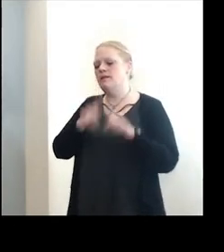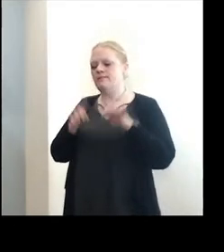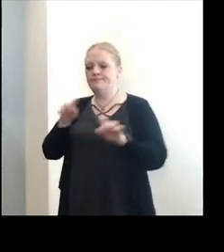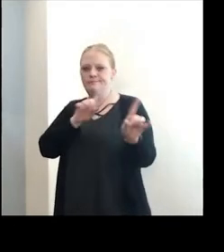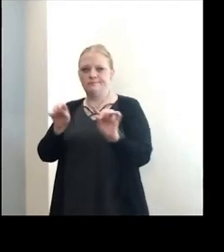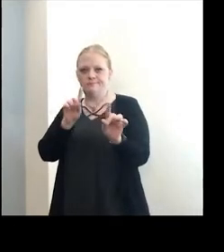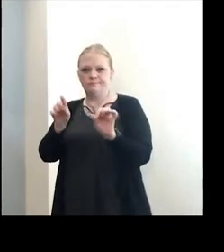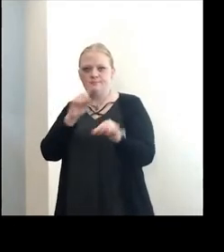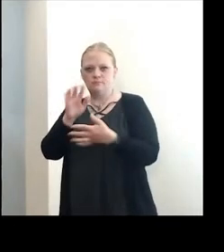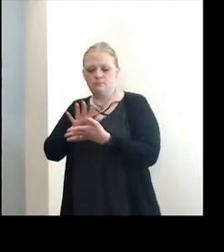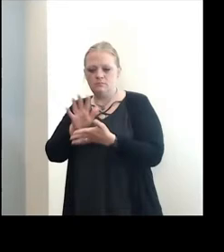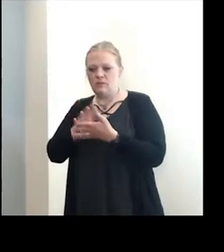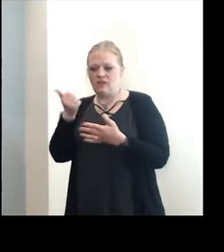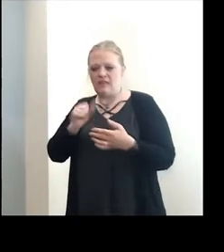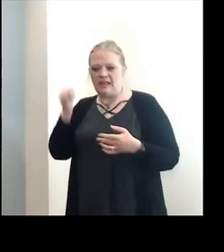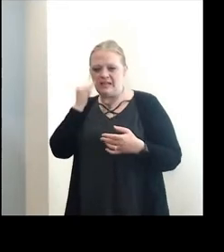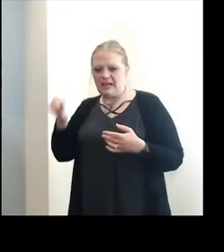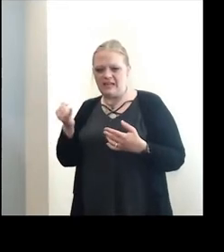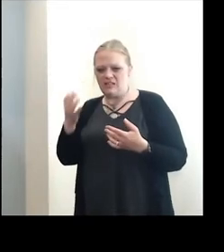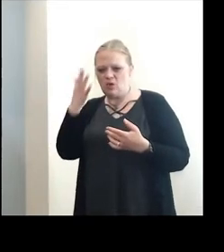Any sense epidemiologically?